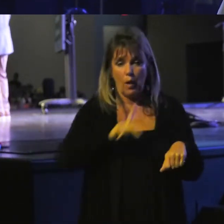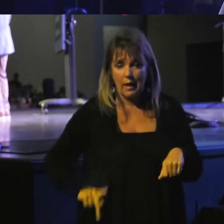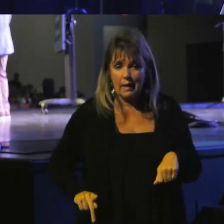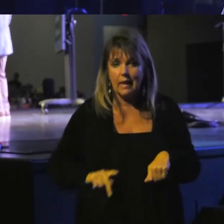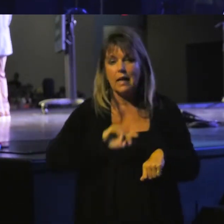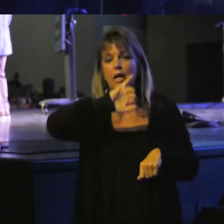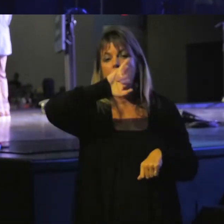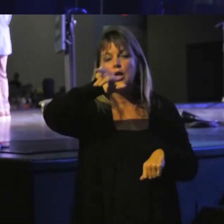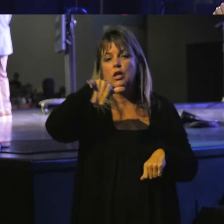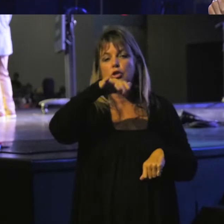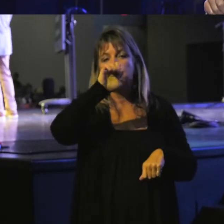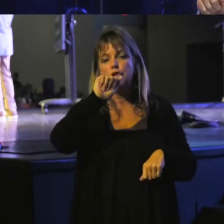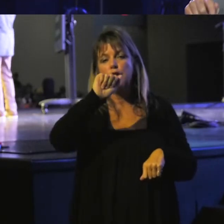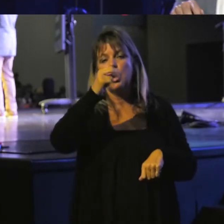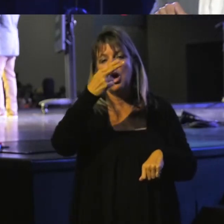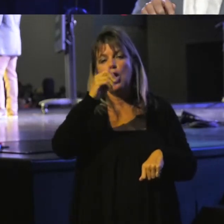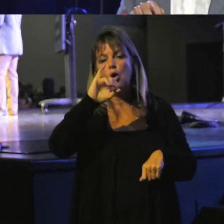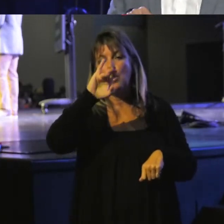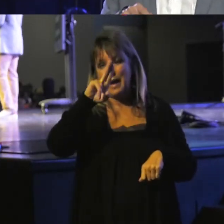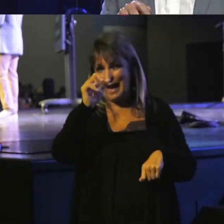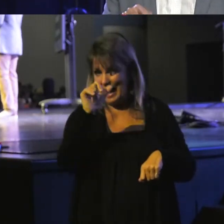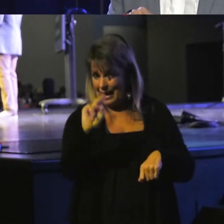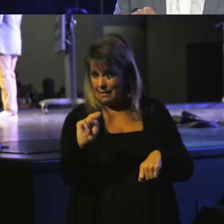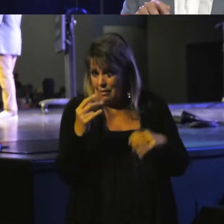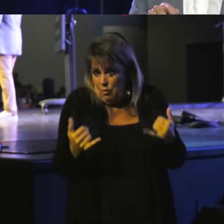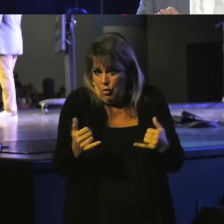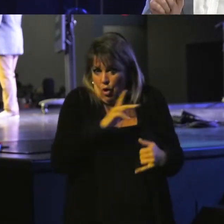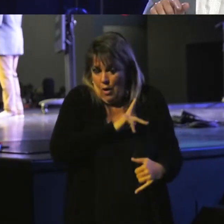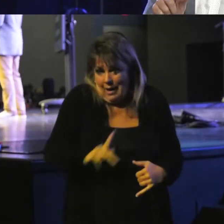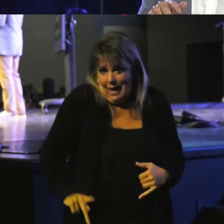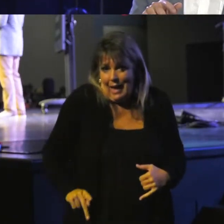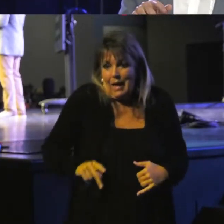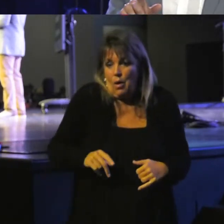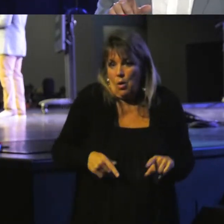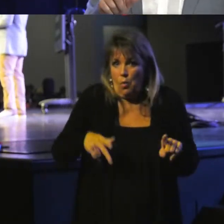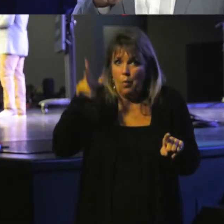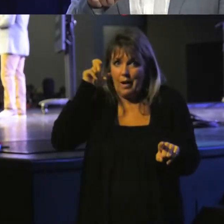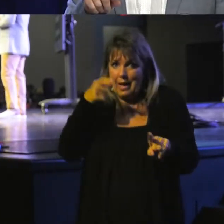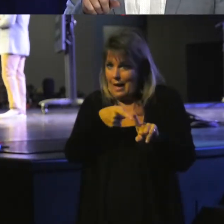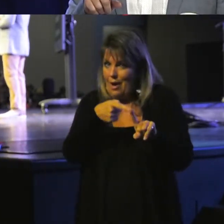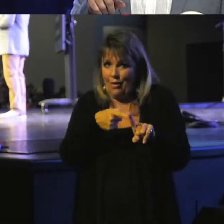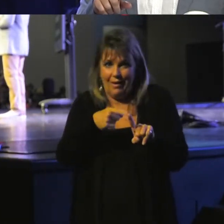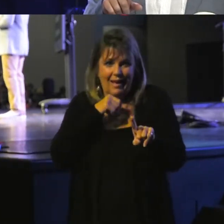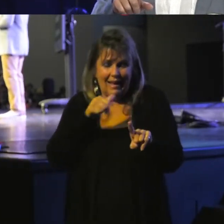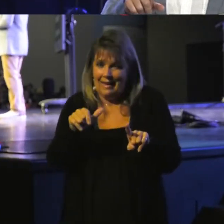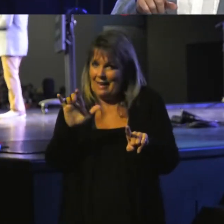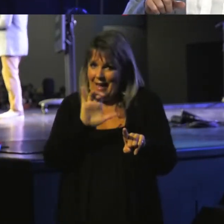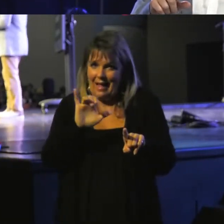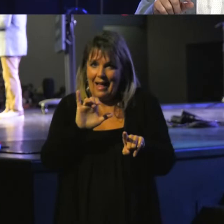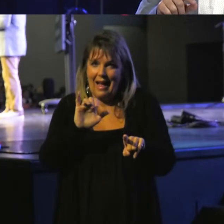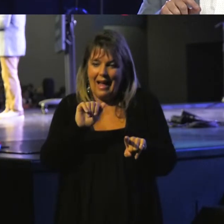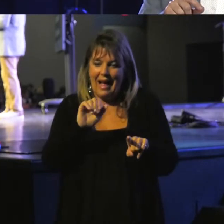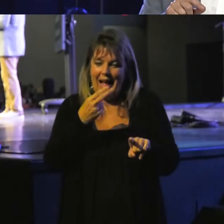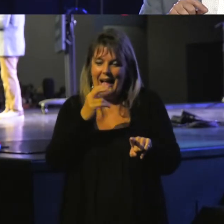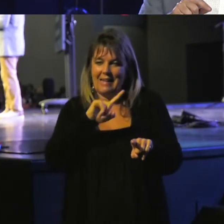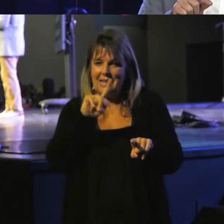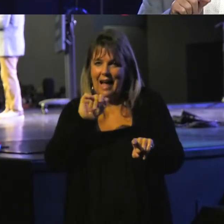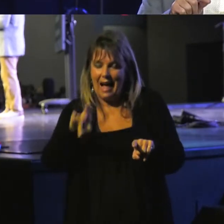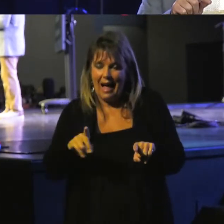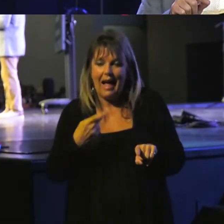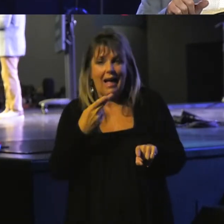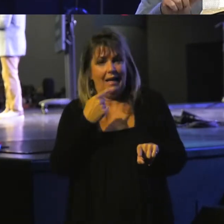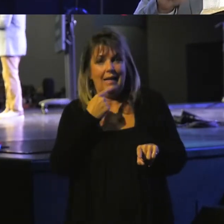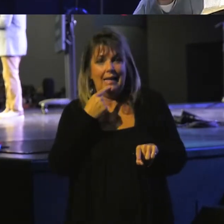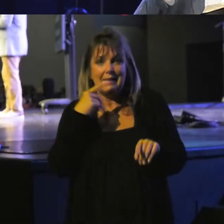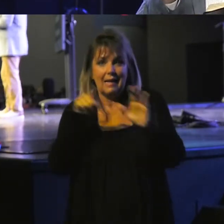Jehoiakim, now King Jehoiakim is the current king, when he heard, he didn't act like Hezekiah. He sent and had him killed. Look